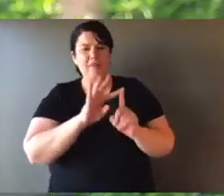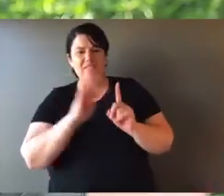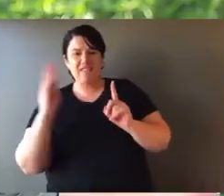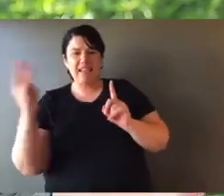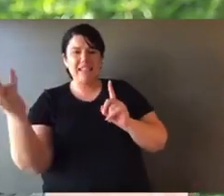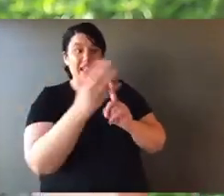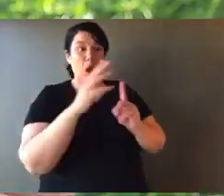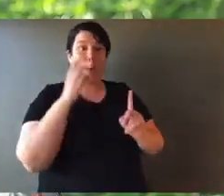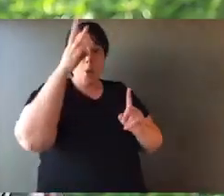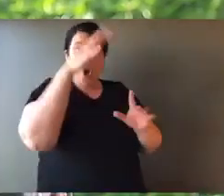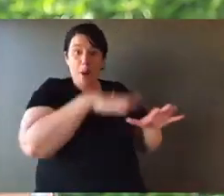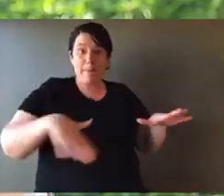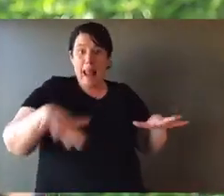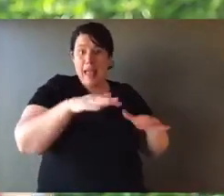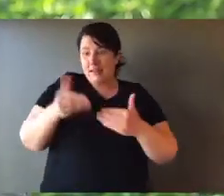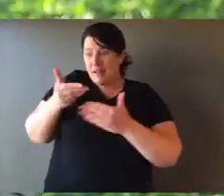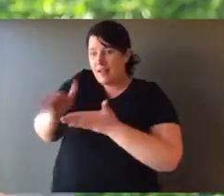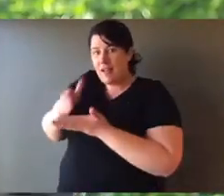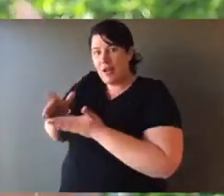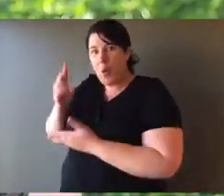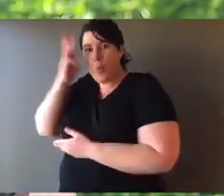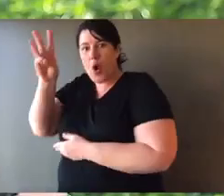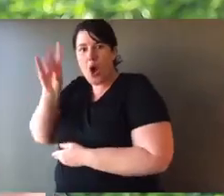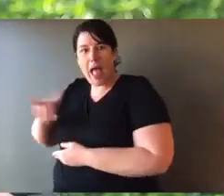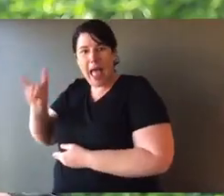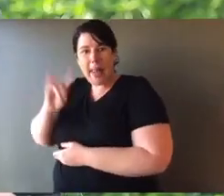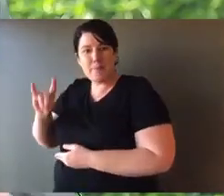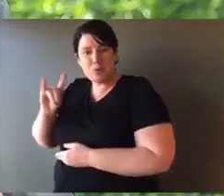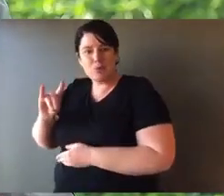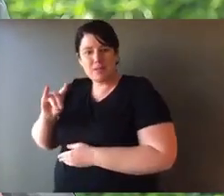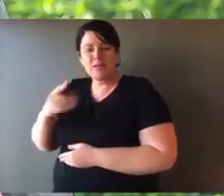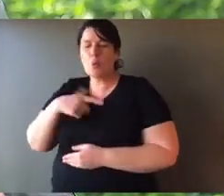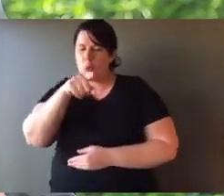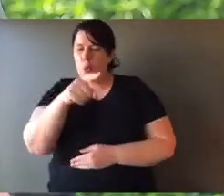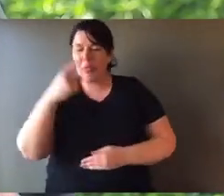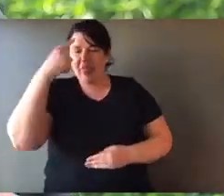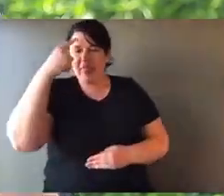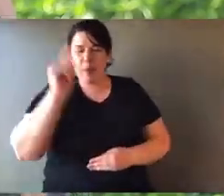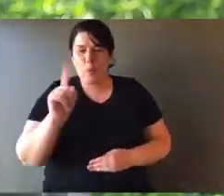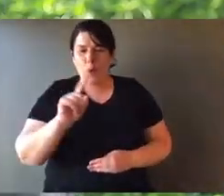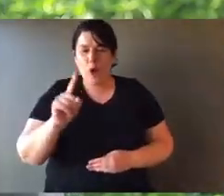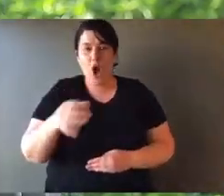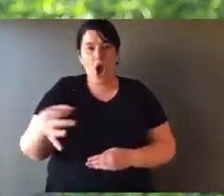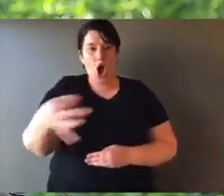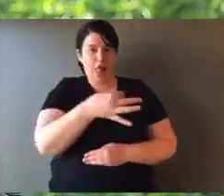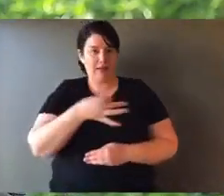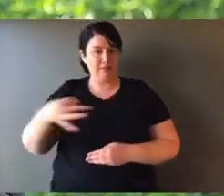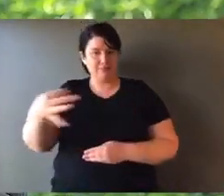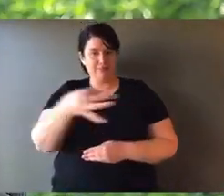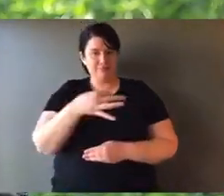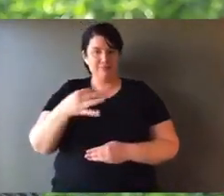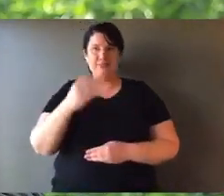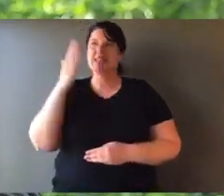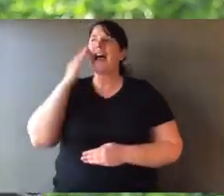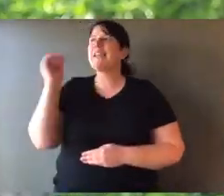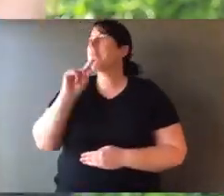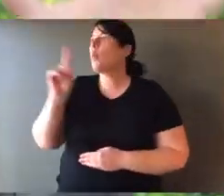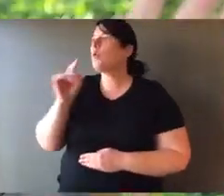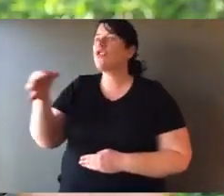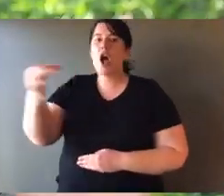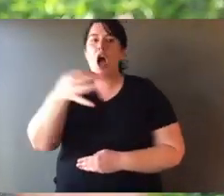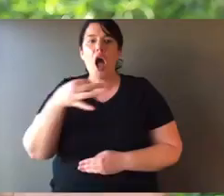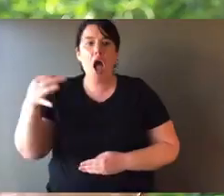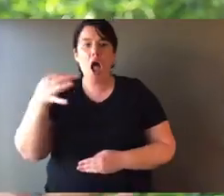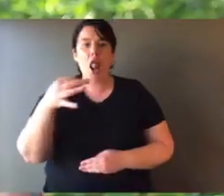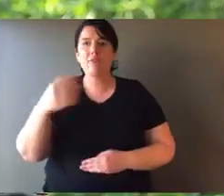I get it, but it's not. We're fencing in a wild place and we're excluding feral pests. Now, I want you in your mind, think about an